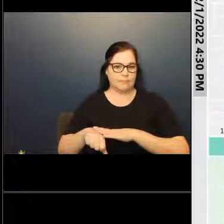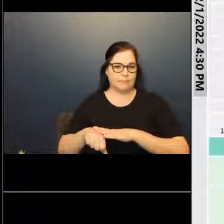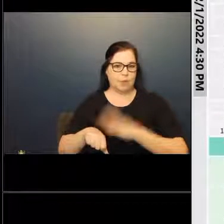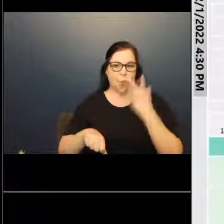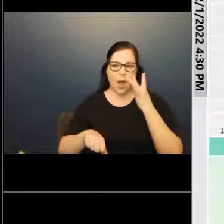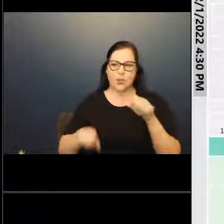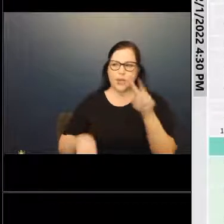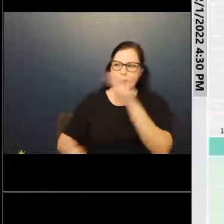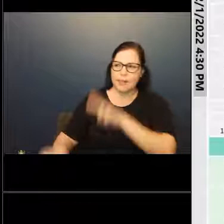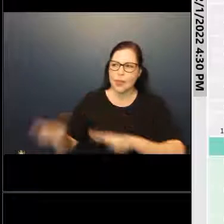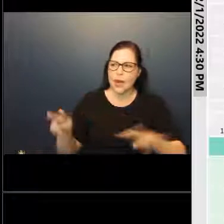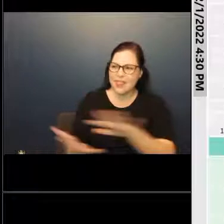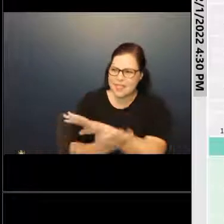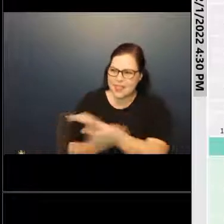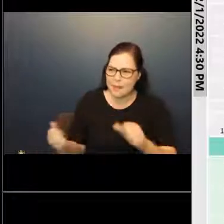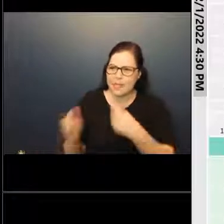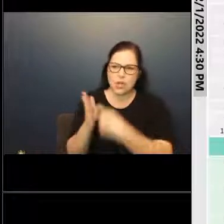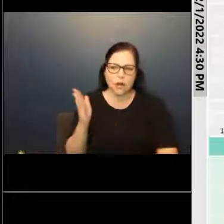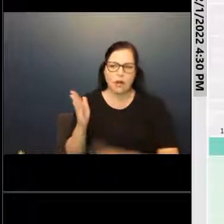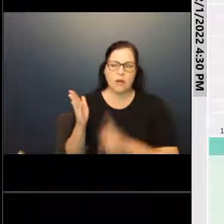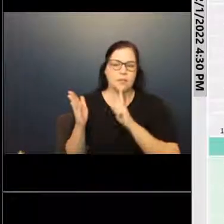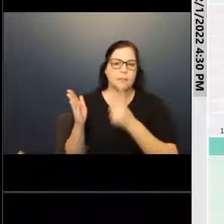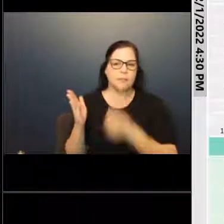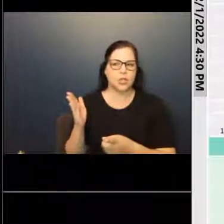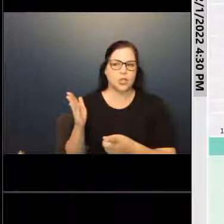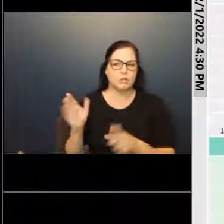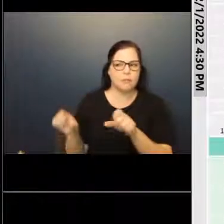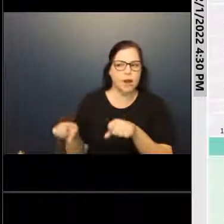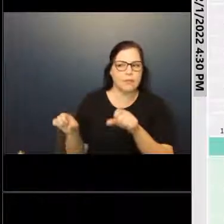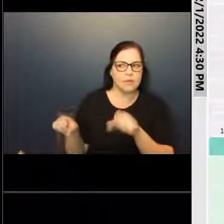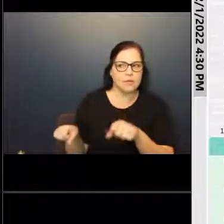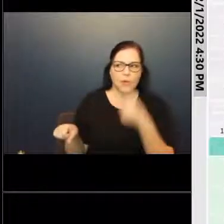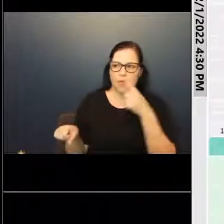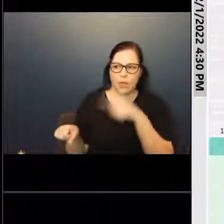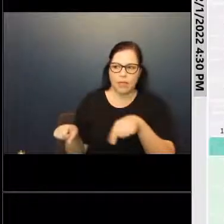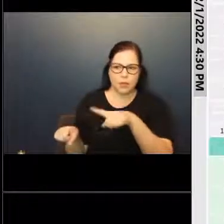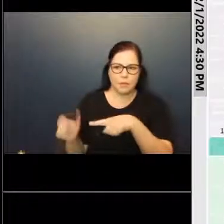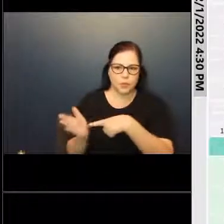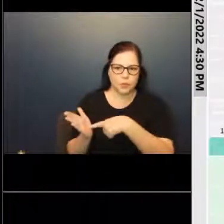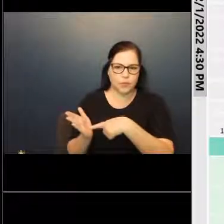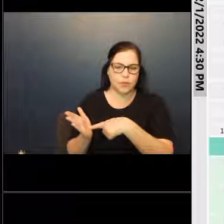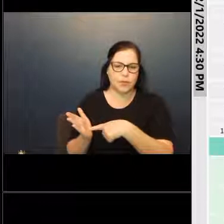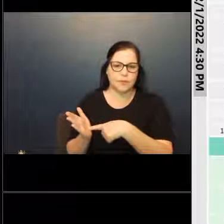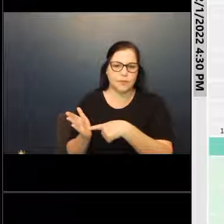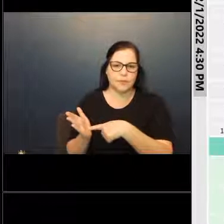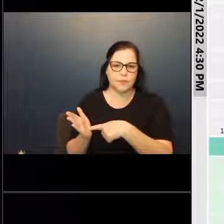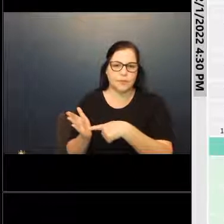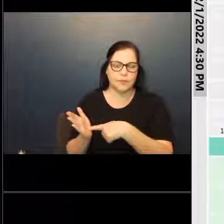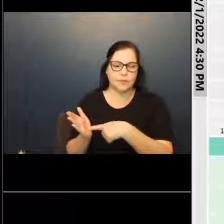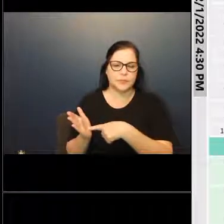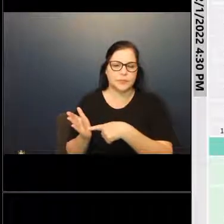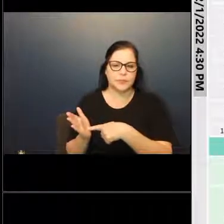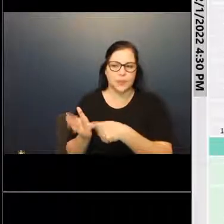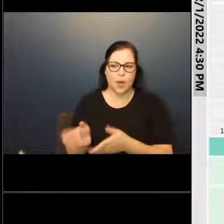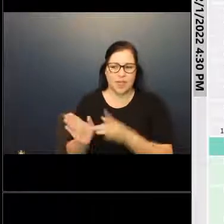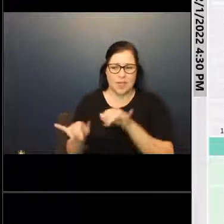demolition costs to make sure that it is feasible cost-wise to allow this for